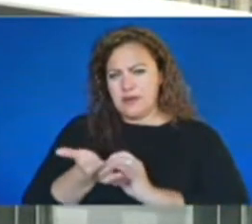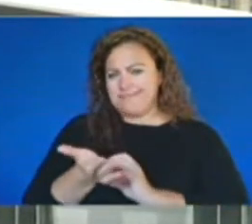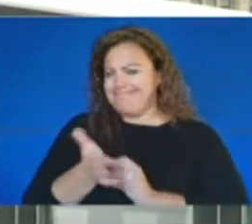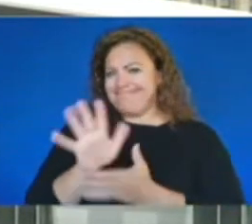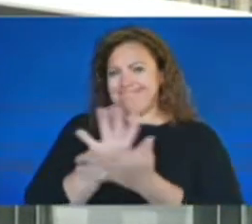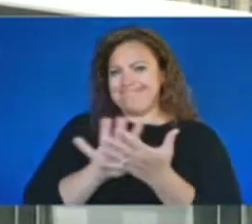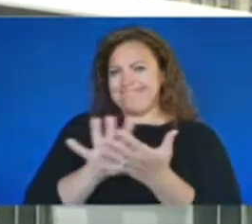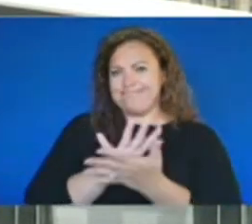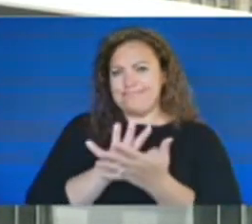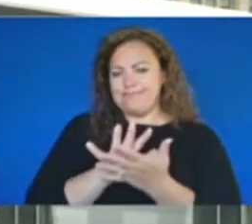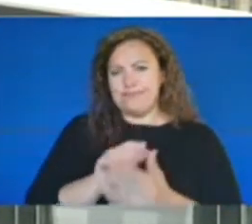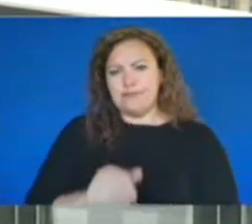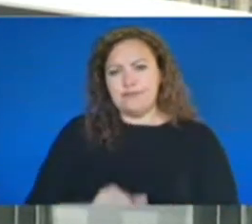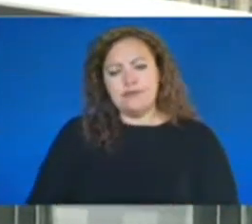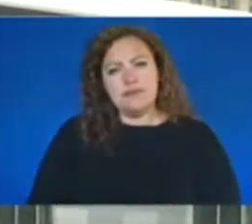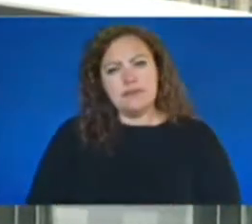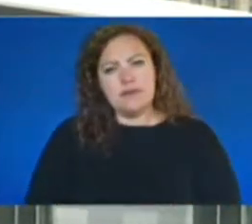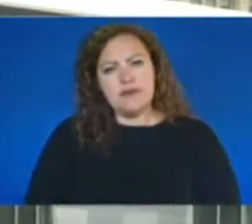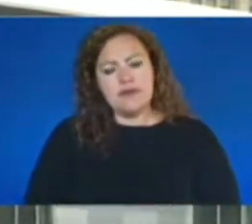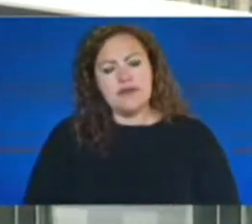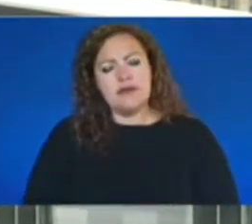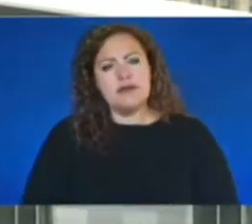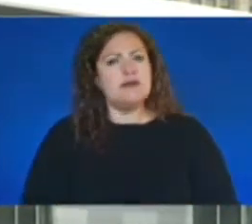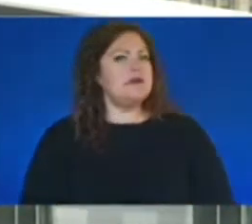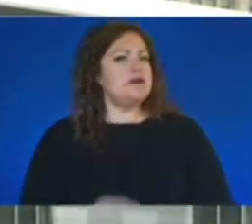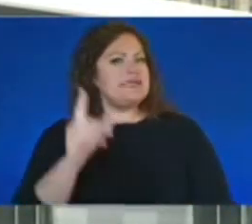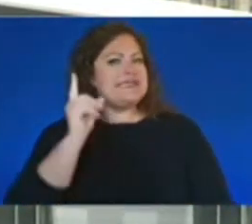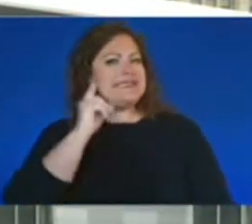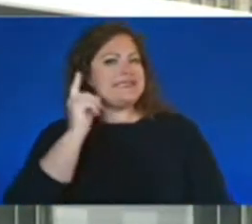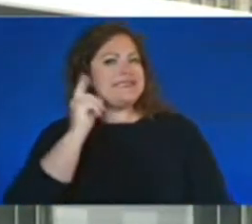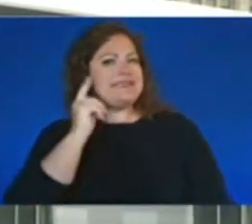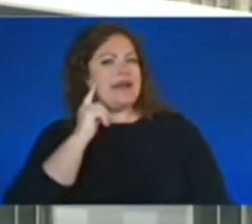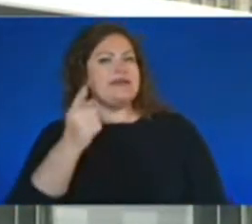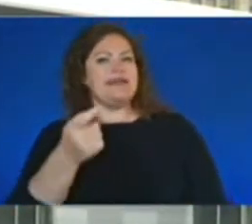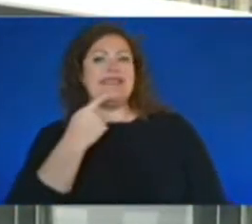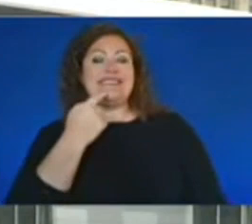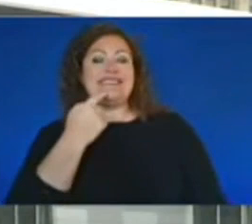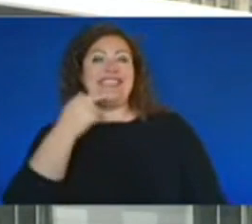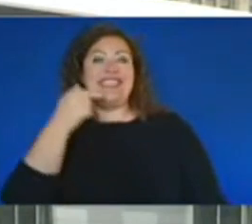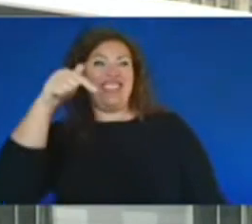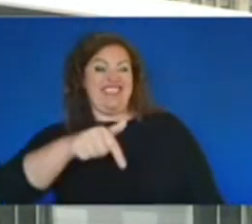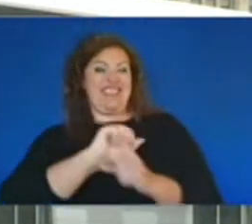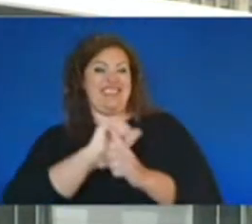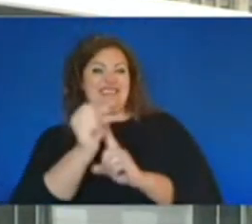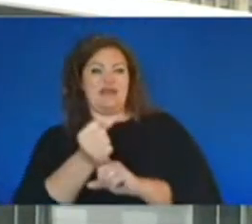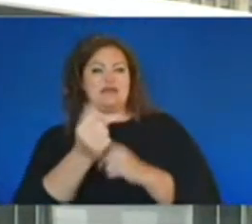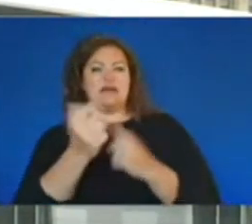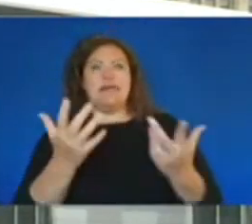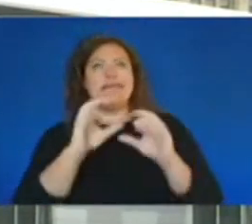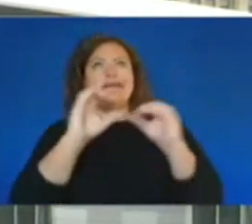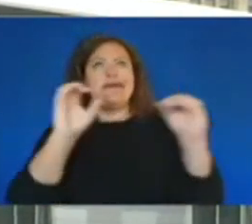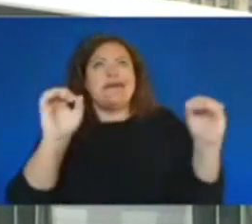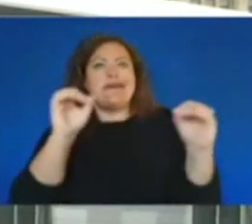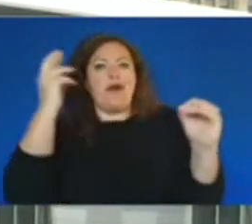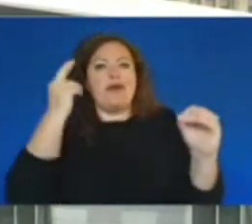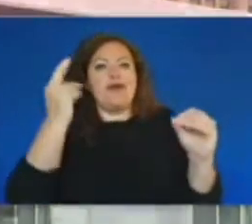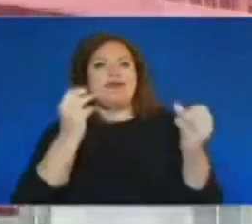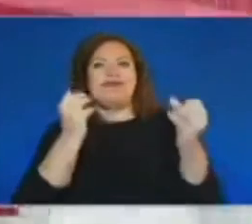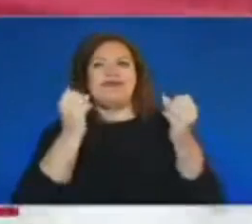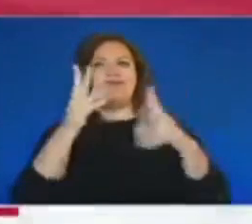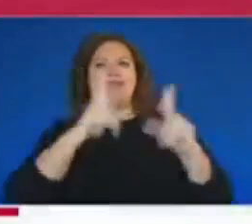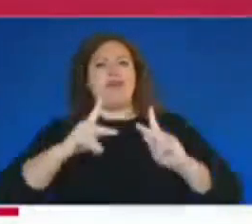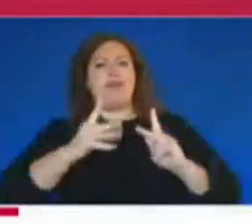think because the, you know, first of all, mean, just, it was a senseless act of violence. I mean, so many people that were out there enjoying themselves and,